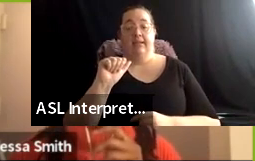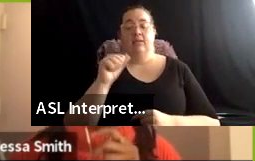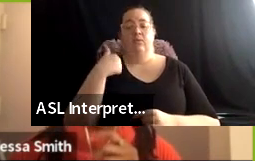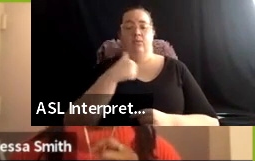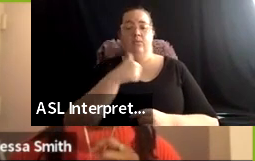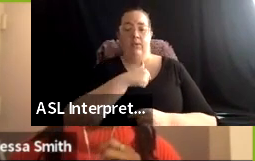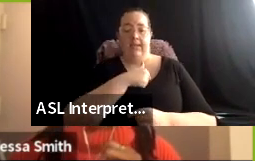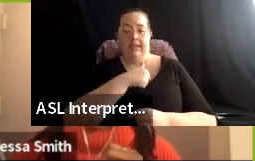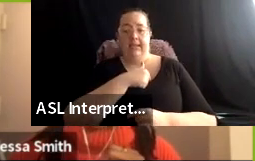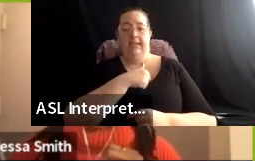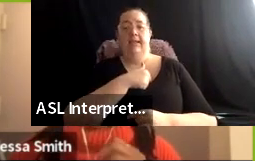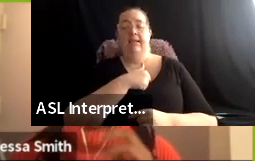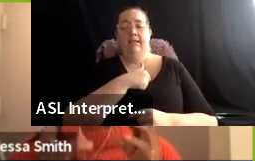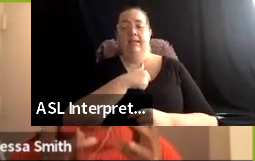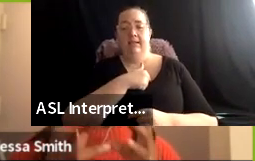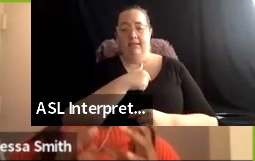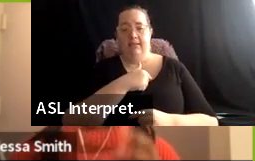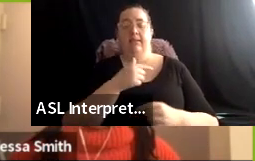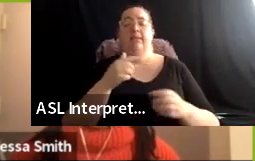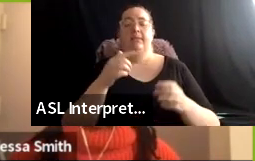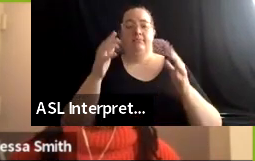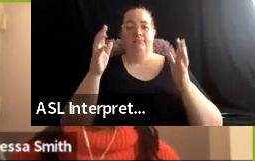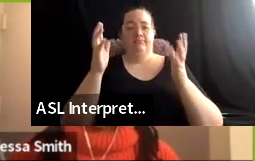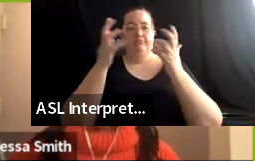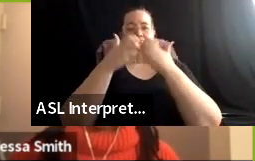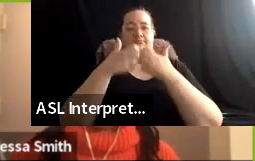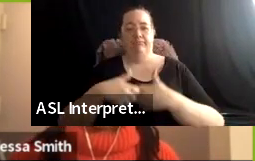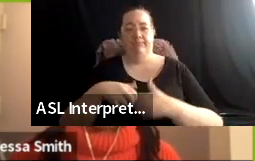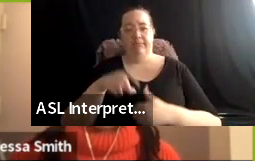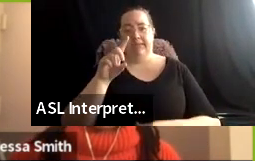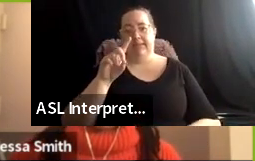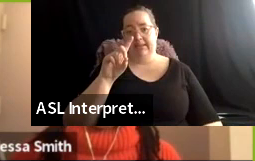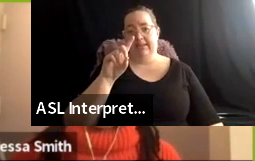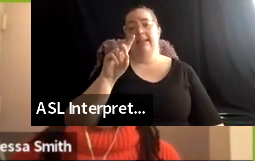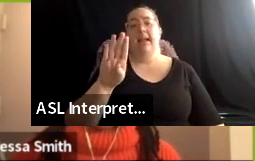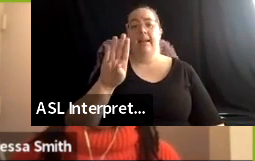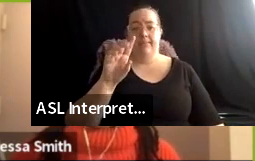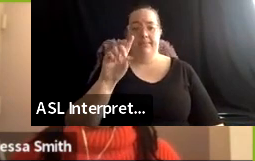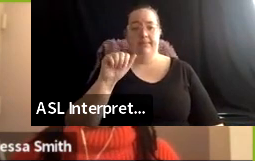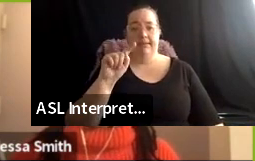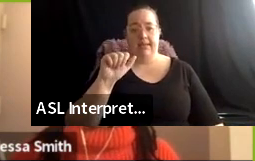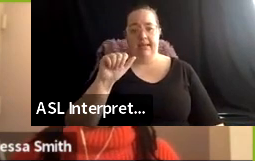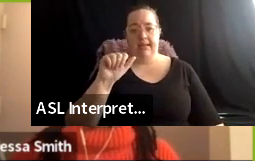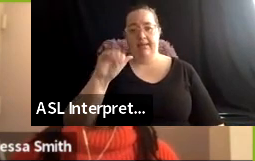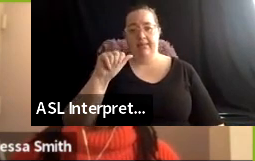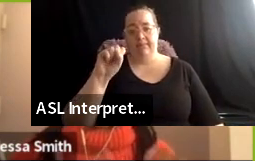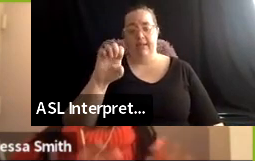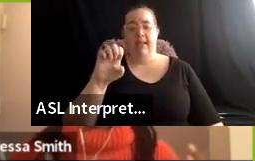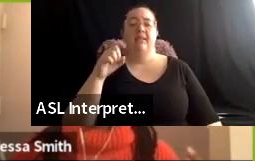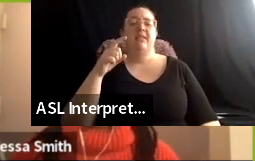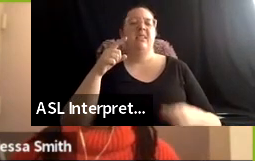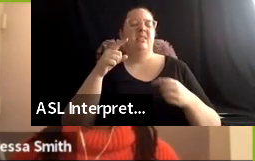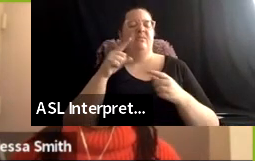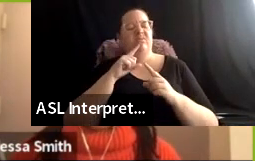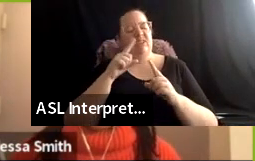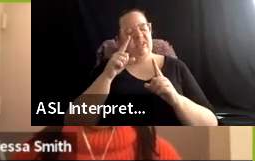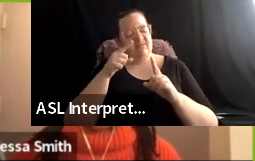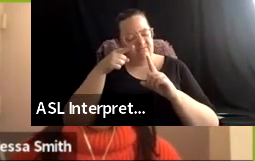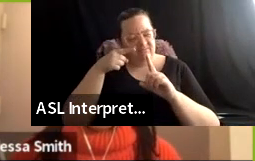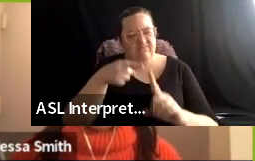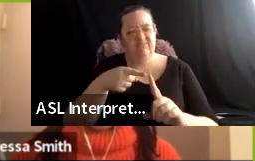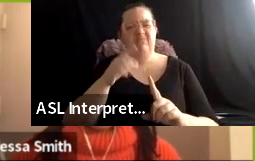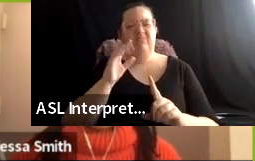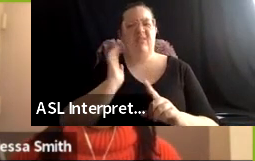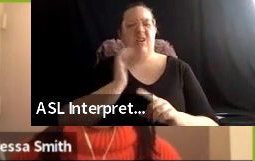which I'll show here on our website, which is kind of at the core of, of, of what this work is. We wanted to make visible,